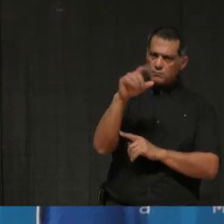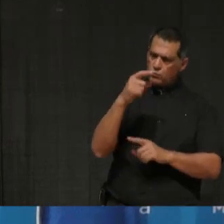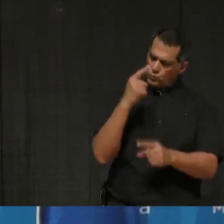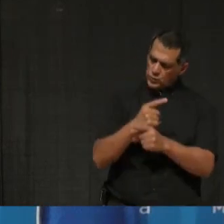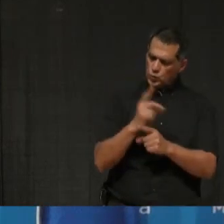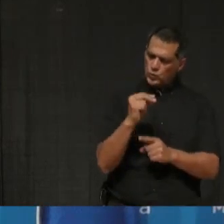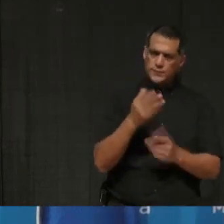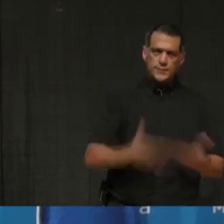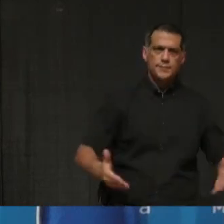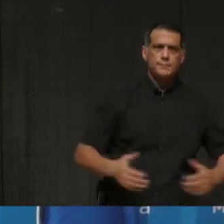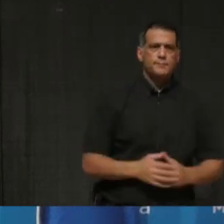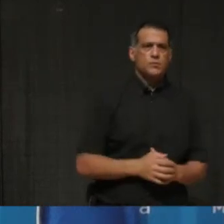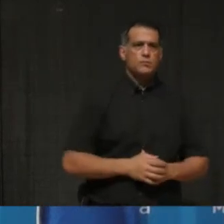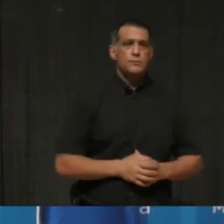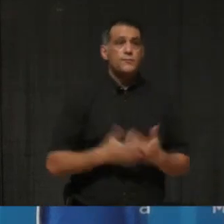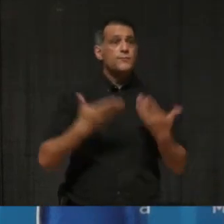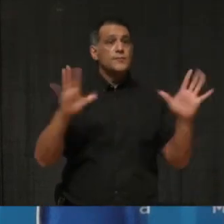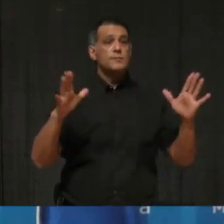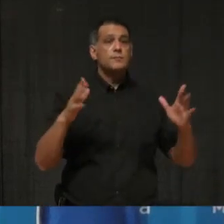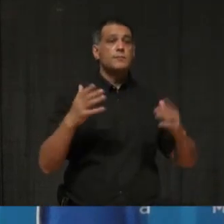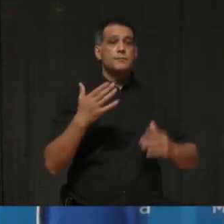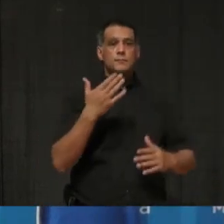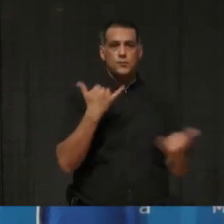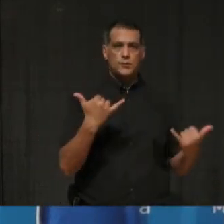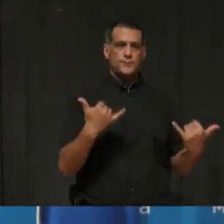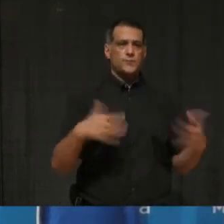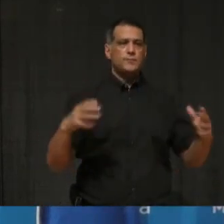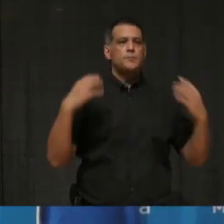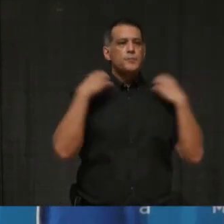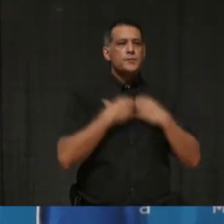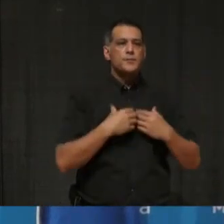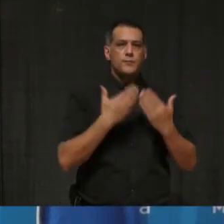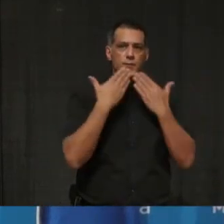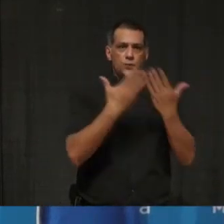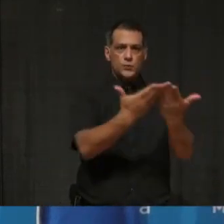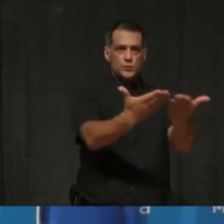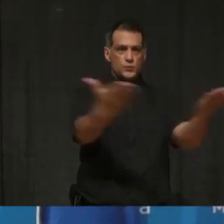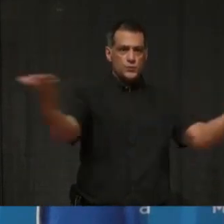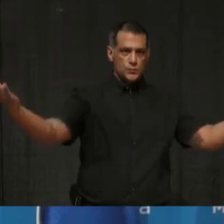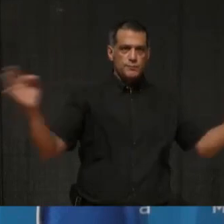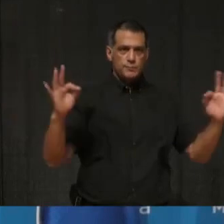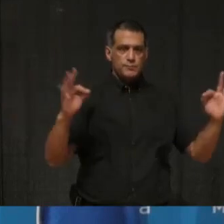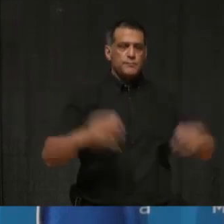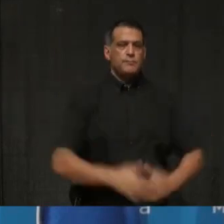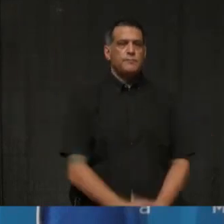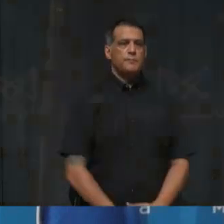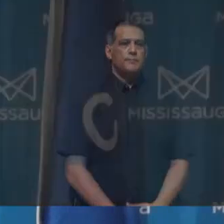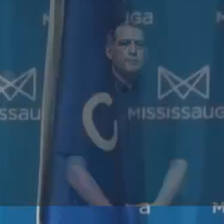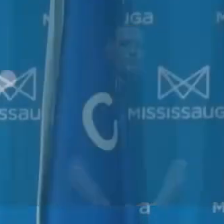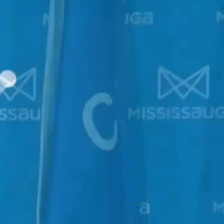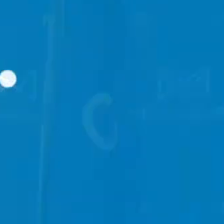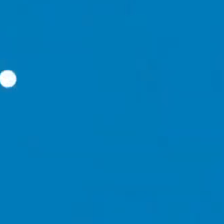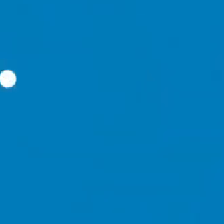That wraps up the press conference for today. On behalf of Mayor Crombie, I thank you all for attending. Thank you all.